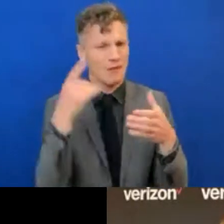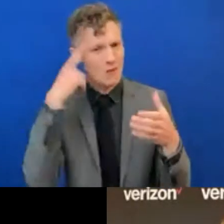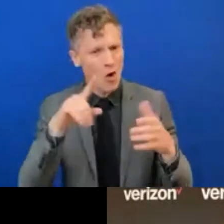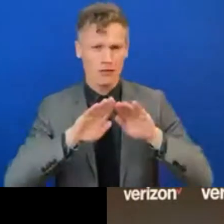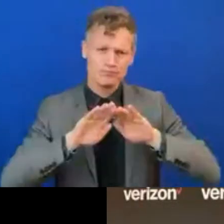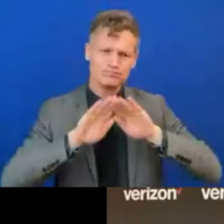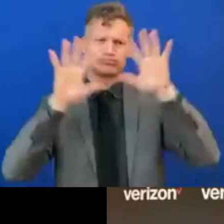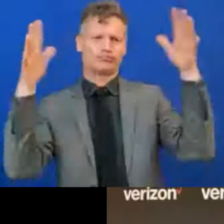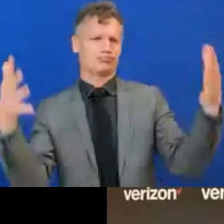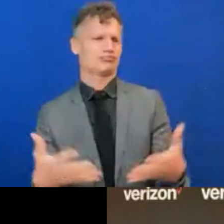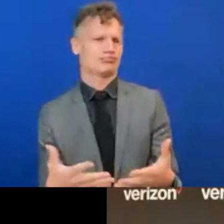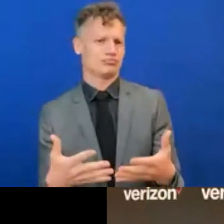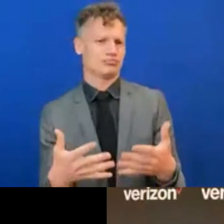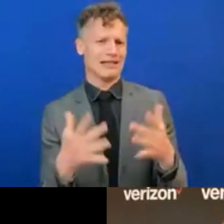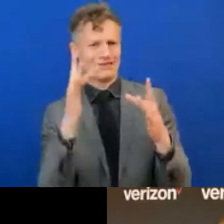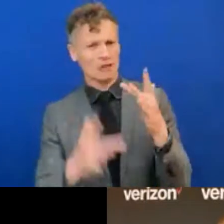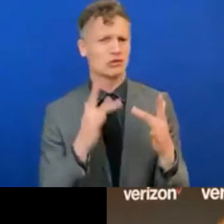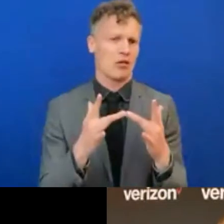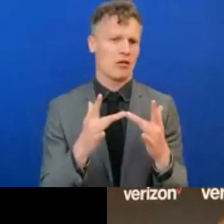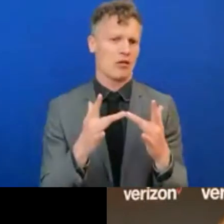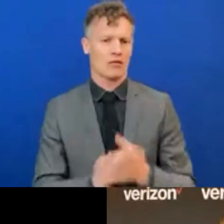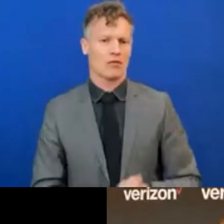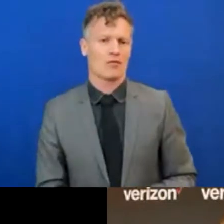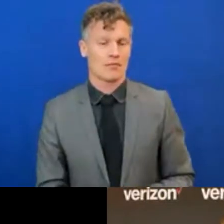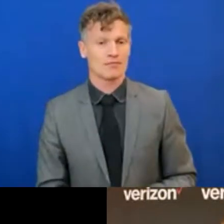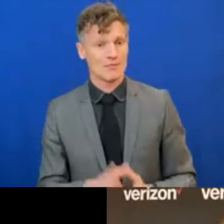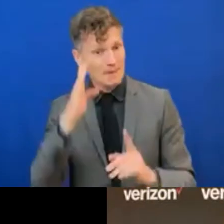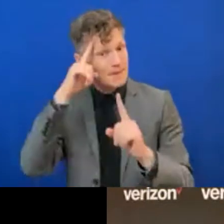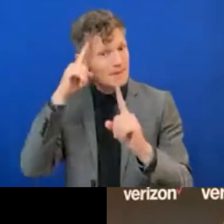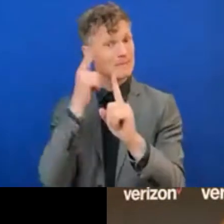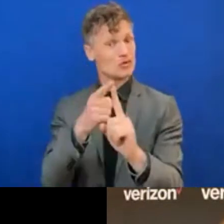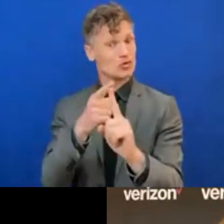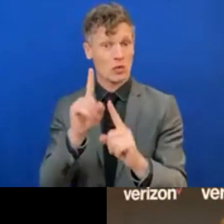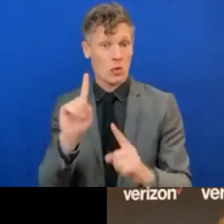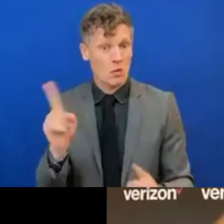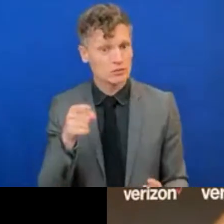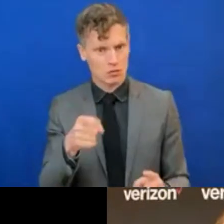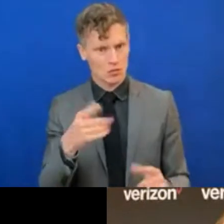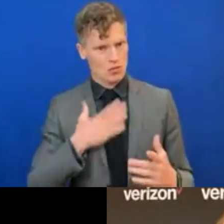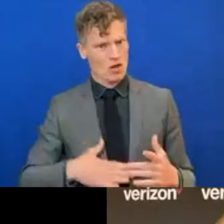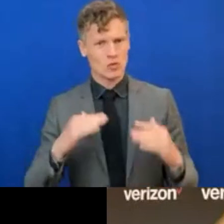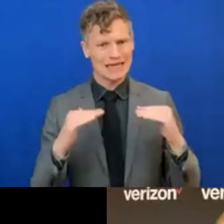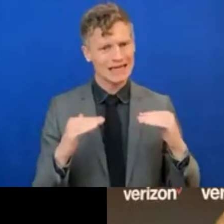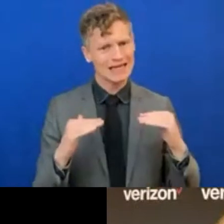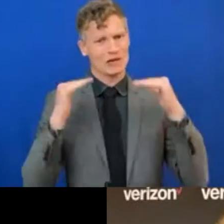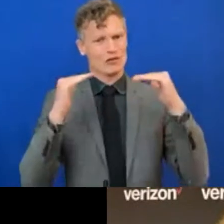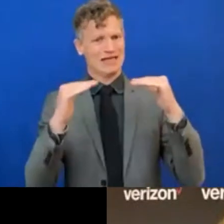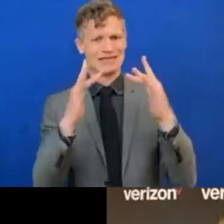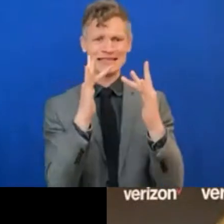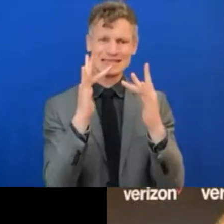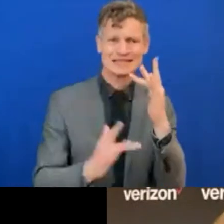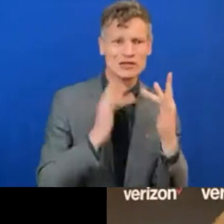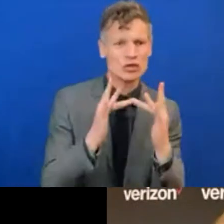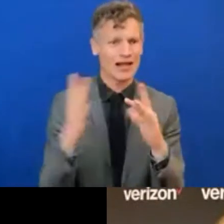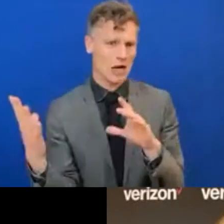mission for the Edison Alliance is actually to increase the digital inclusion in our society